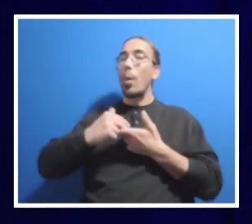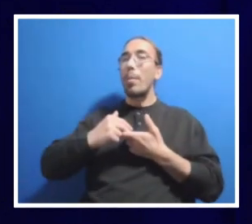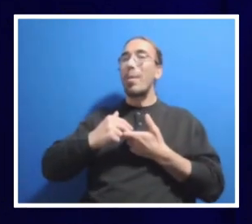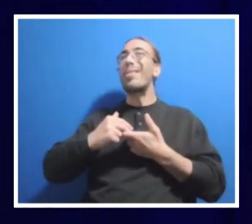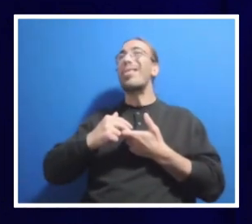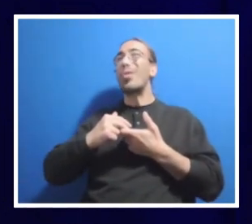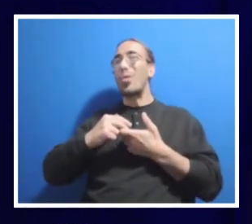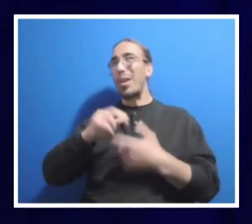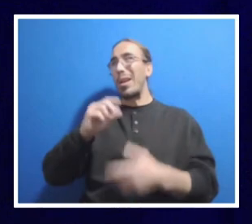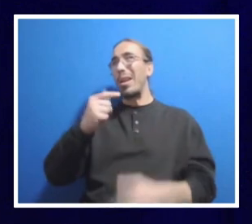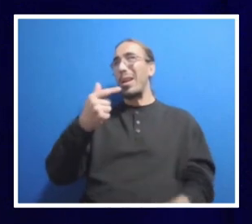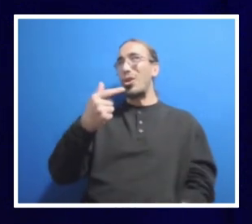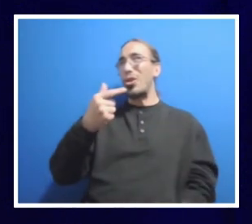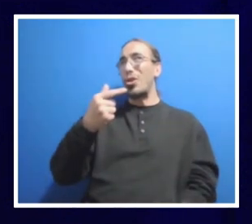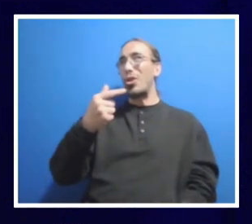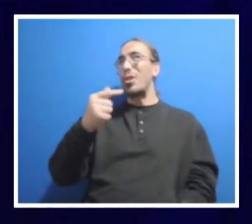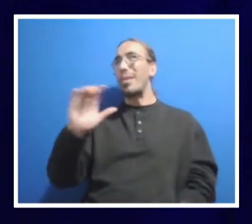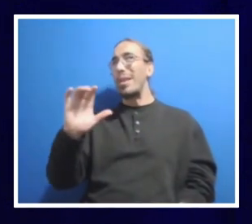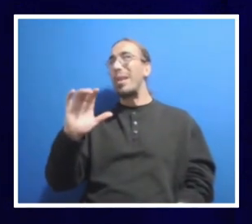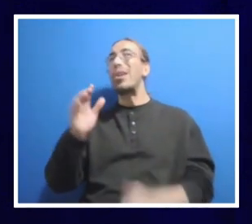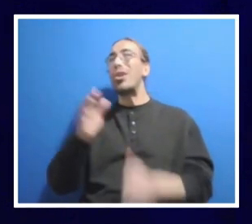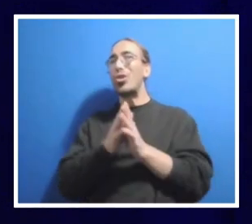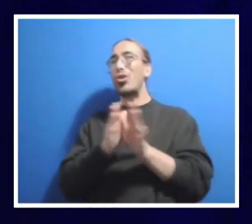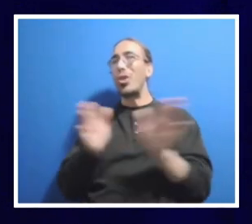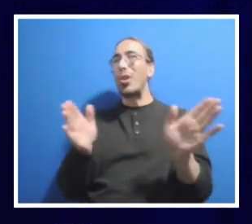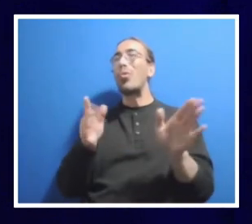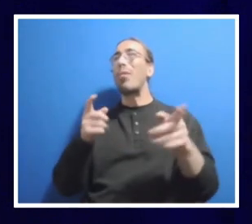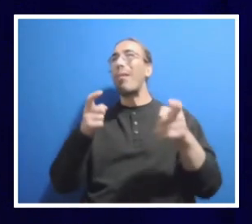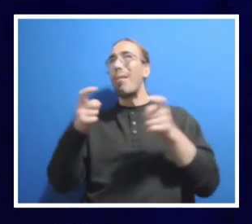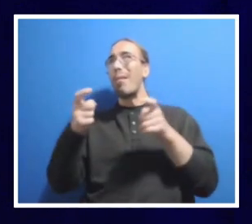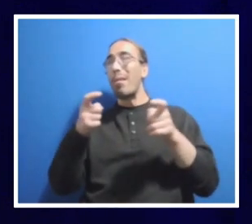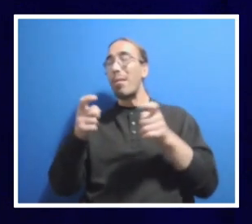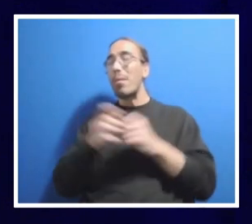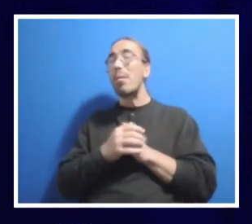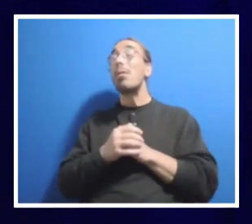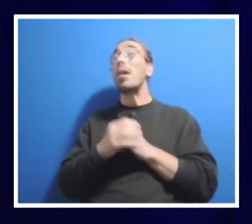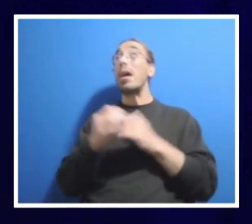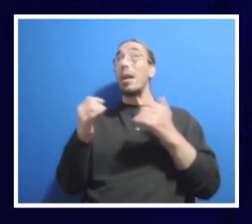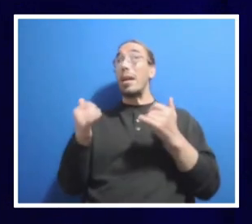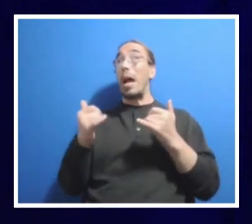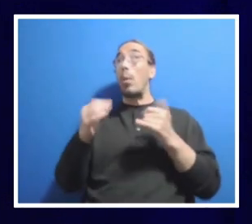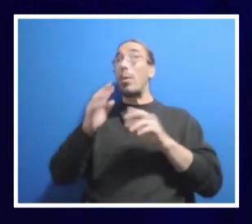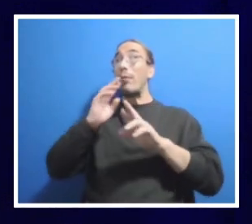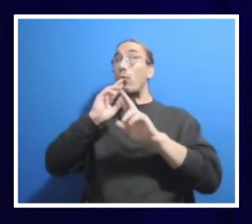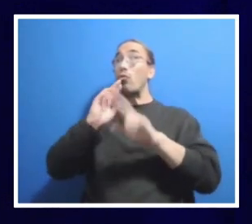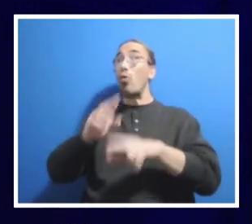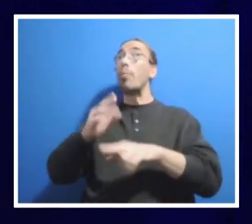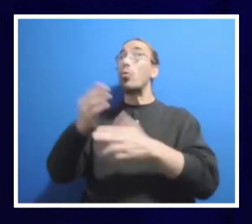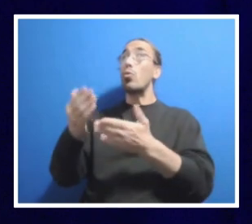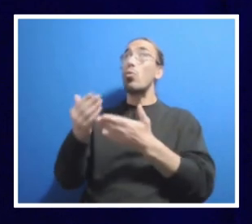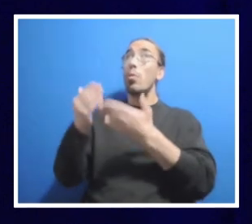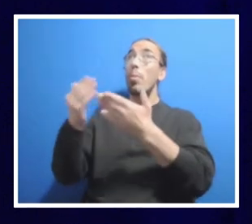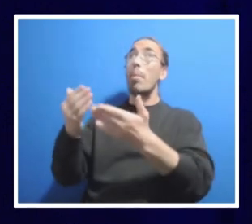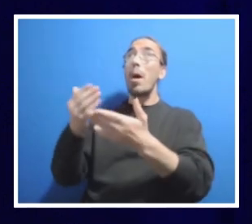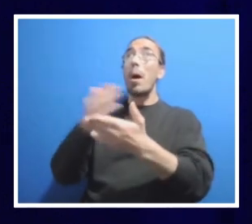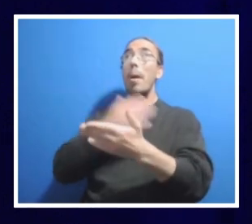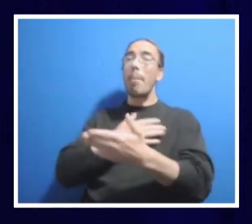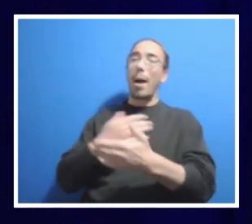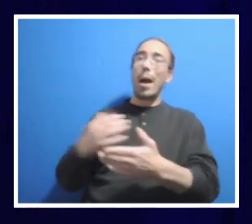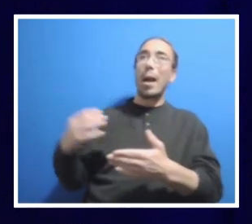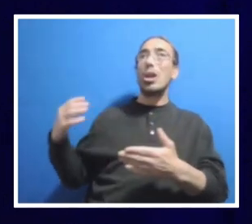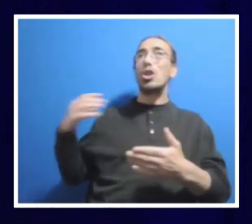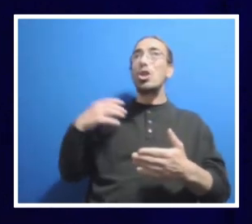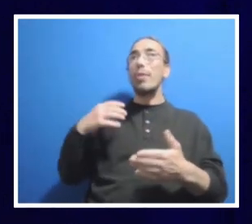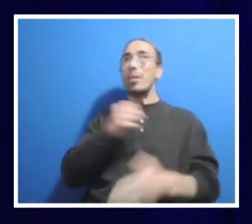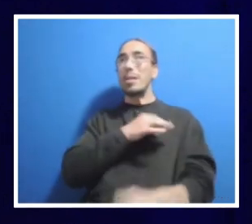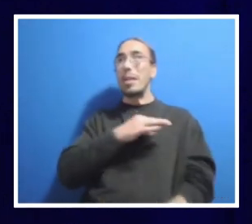all of the functions that Frank used to have now will report to my chief of staff. So we are not replacing that